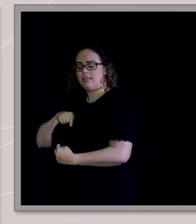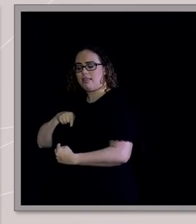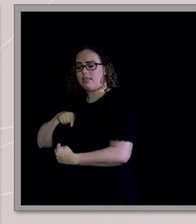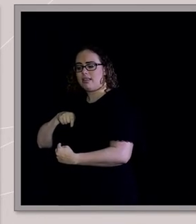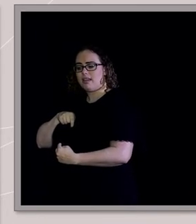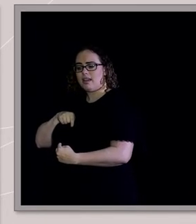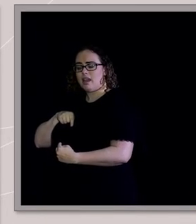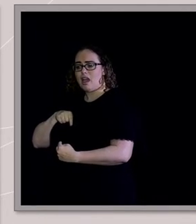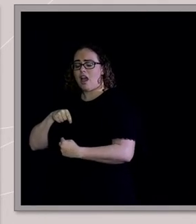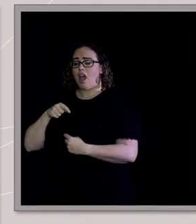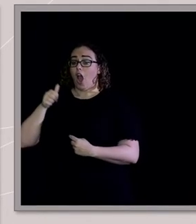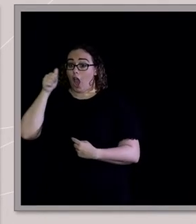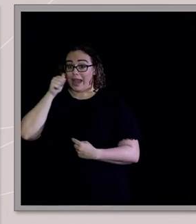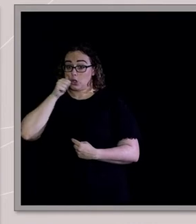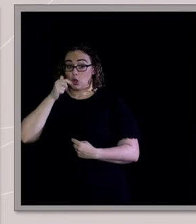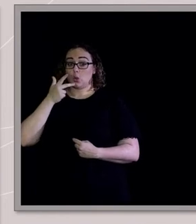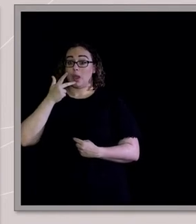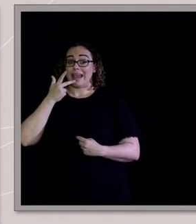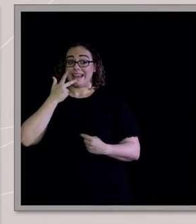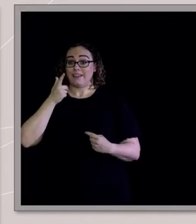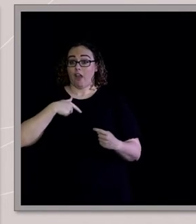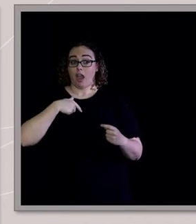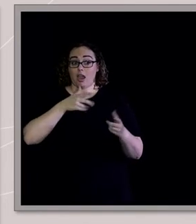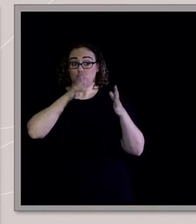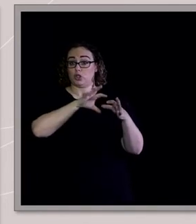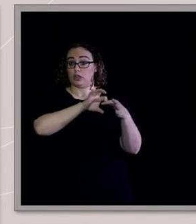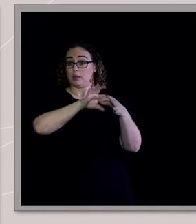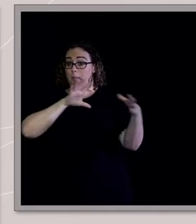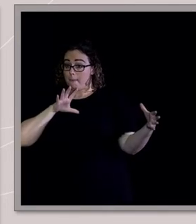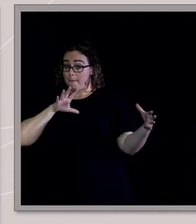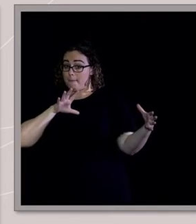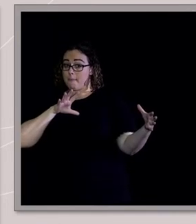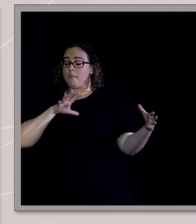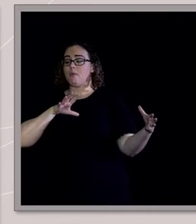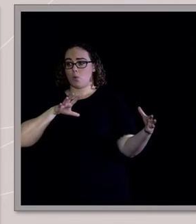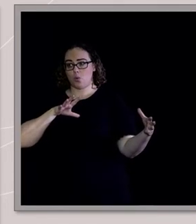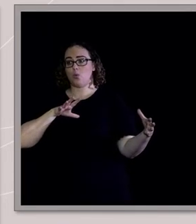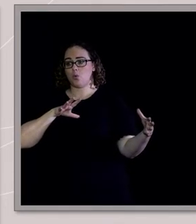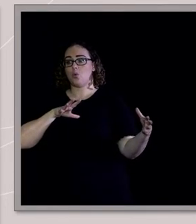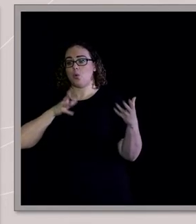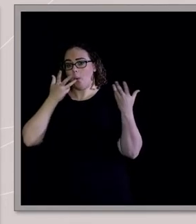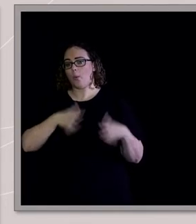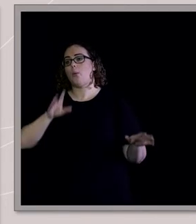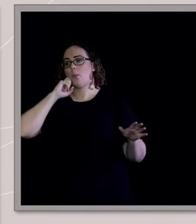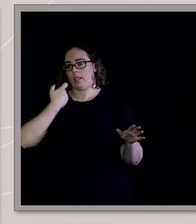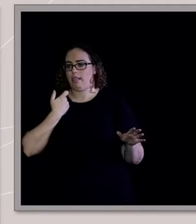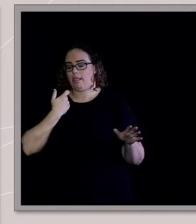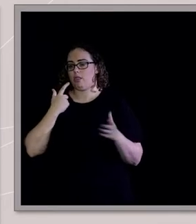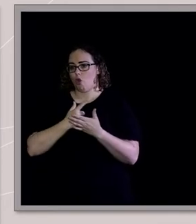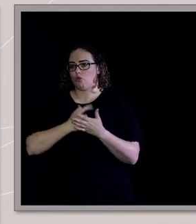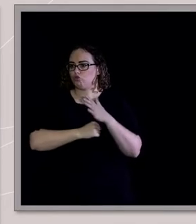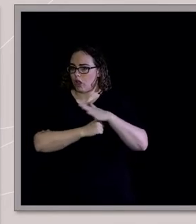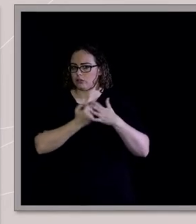were right there. I could see exactly what I was losing, but it's so much harder to see the benefits. But they have been